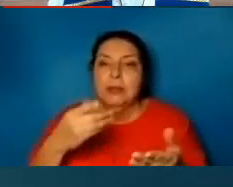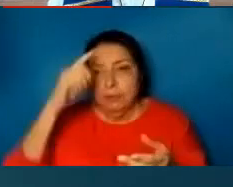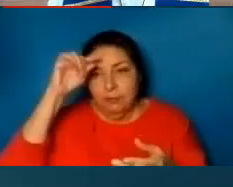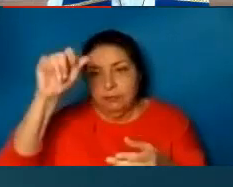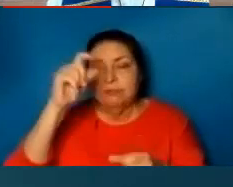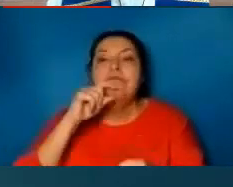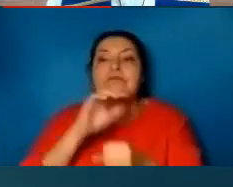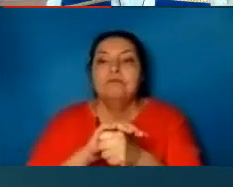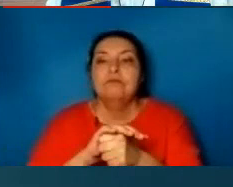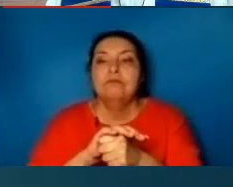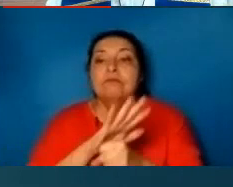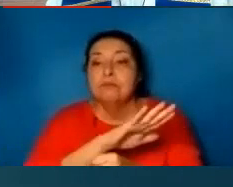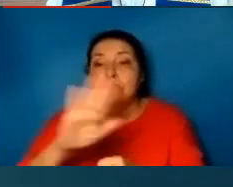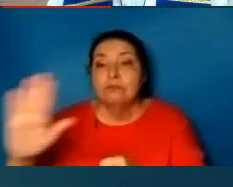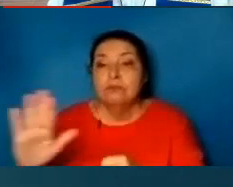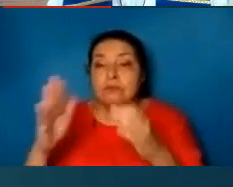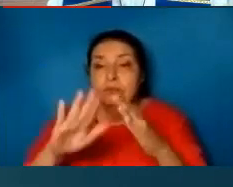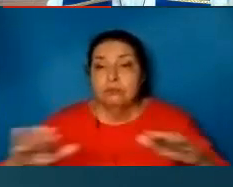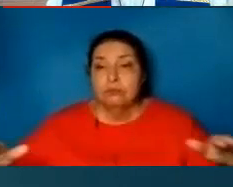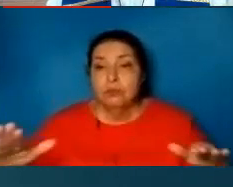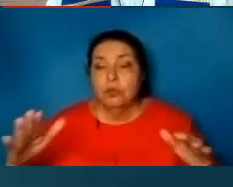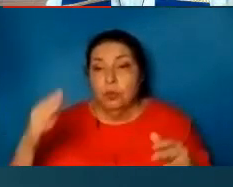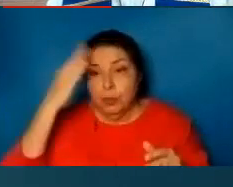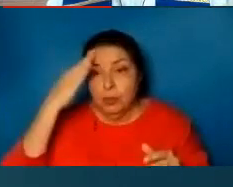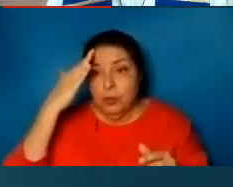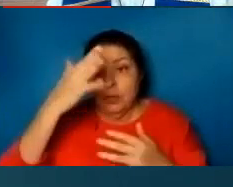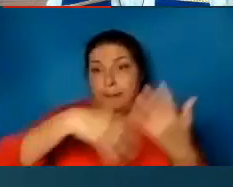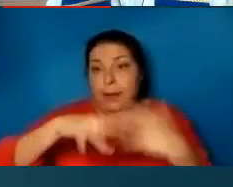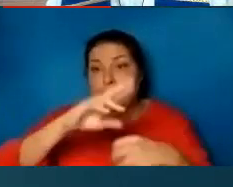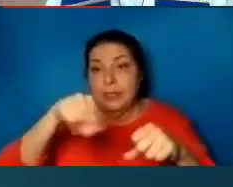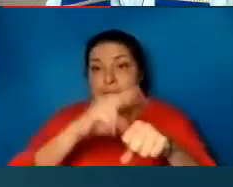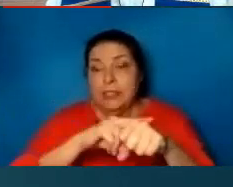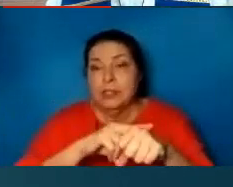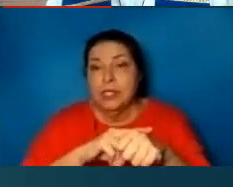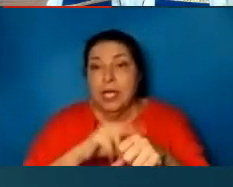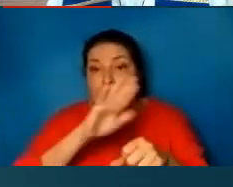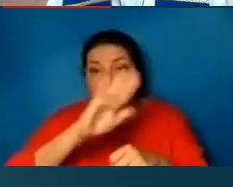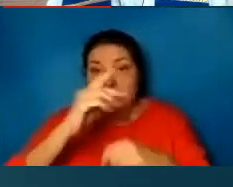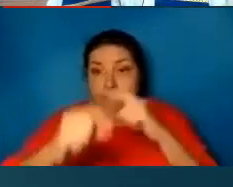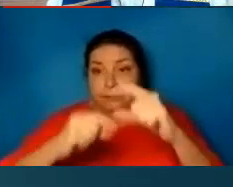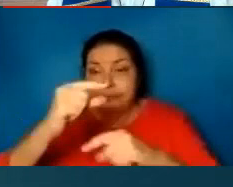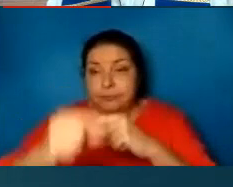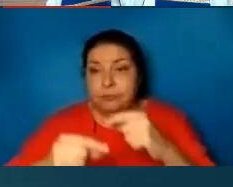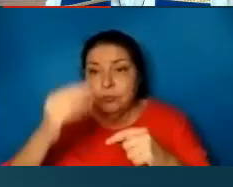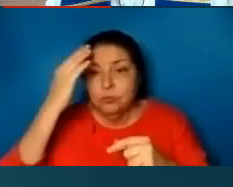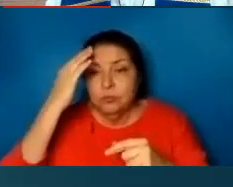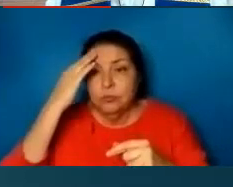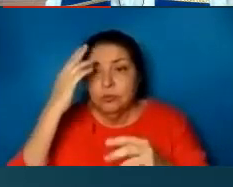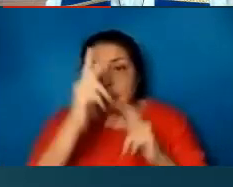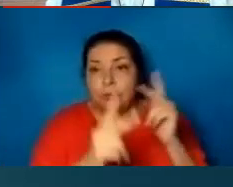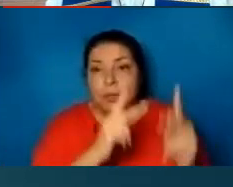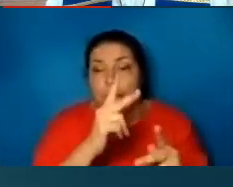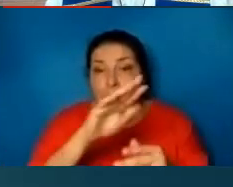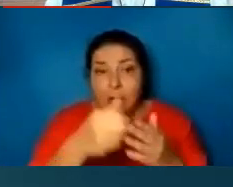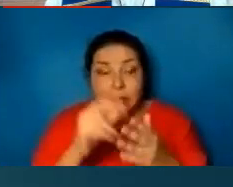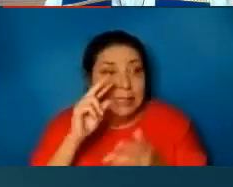Their offspring shall be known among the nations, and their descendants in the midst of peoples. All who see them shall